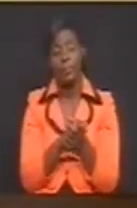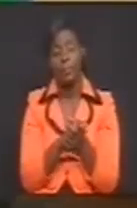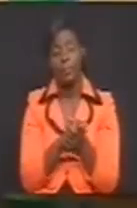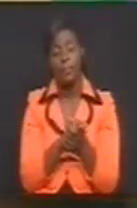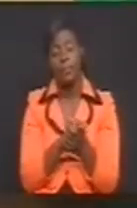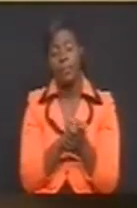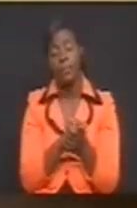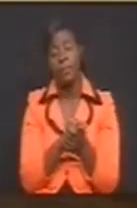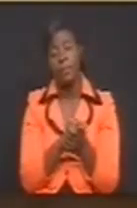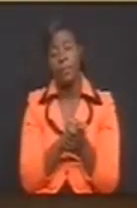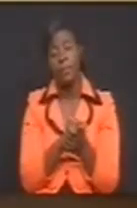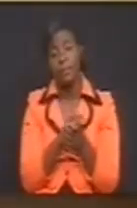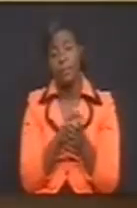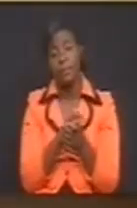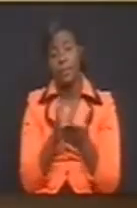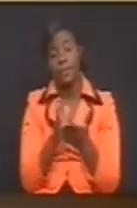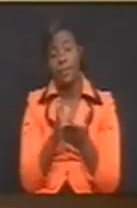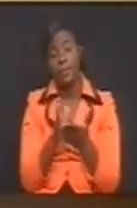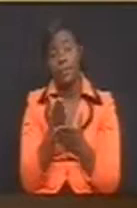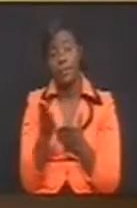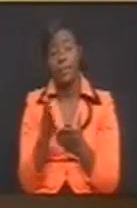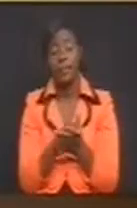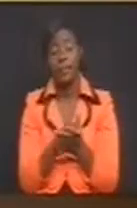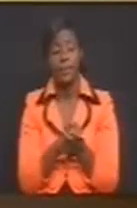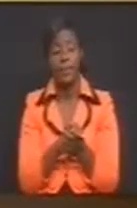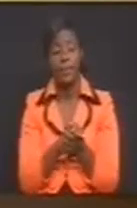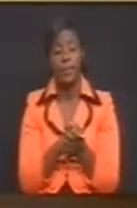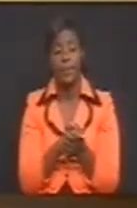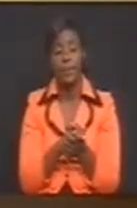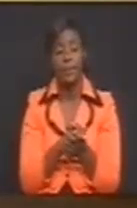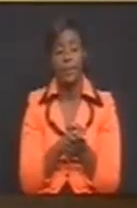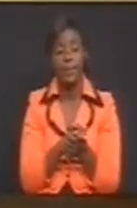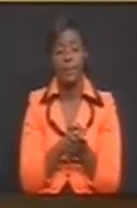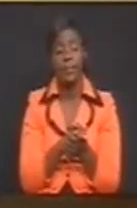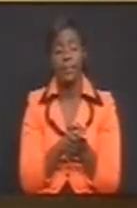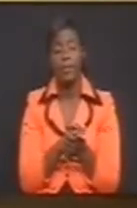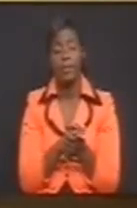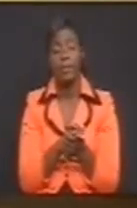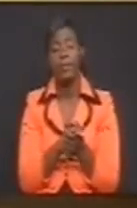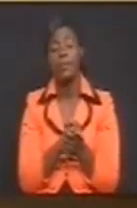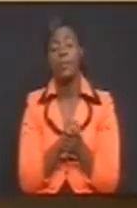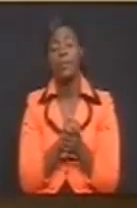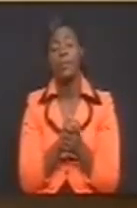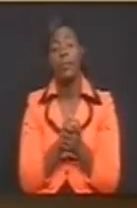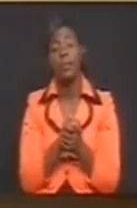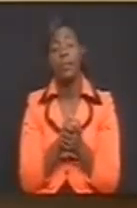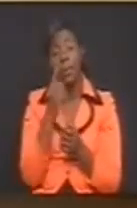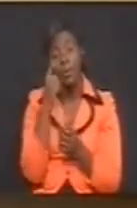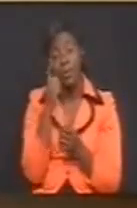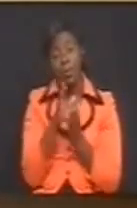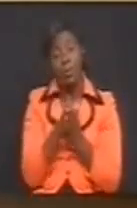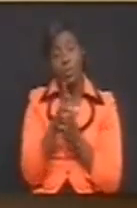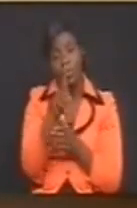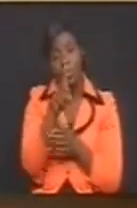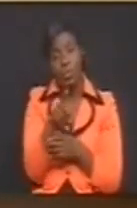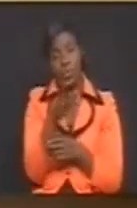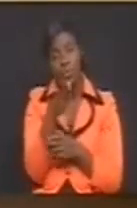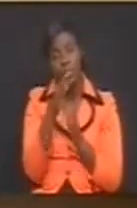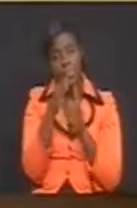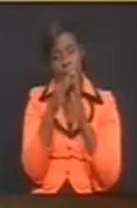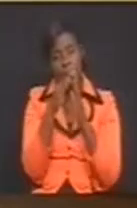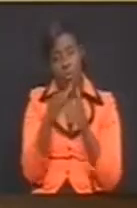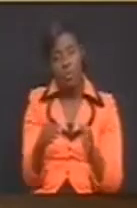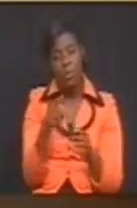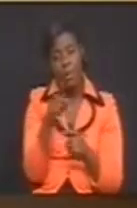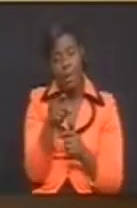Are they decently housed or not? And one